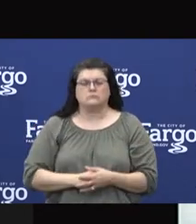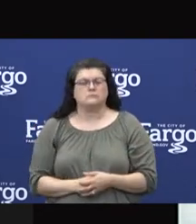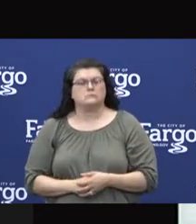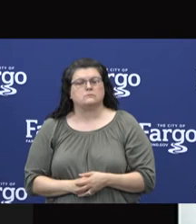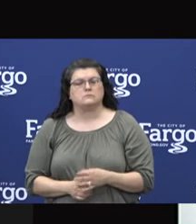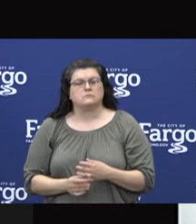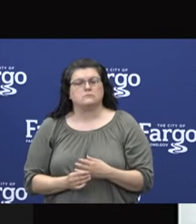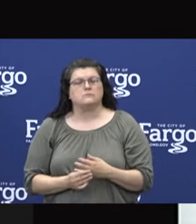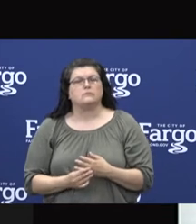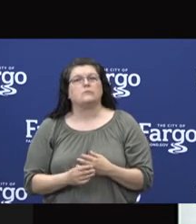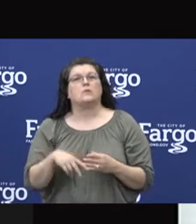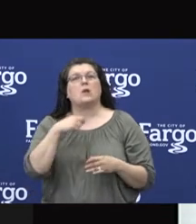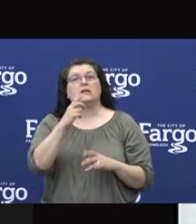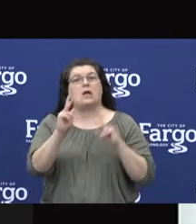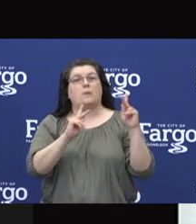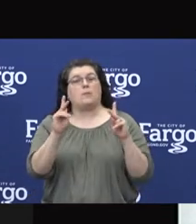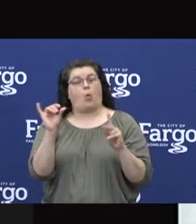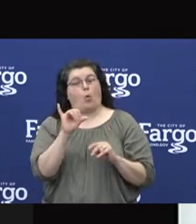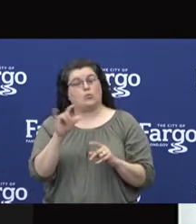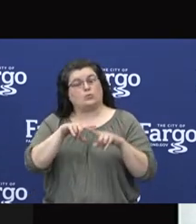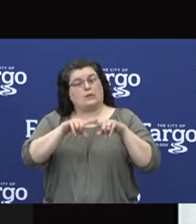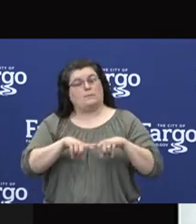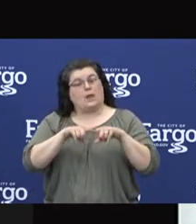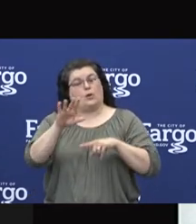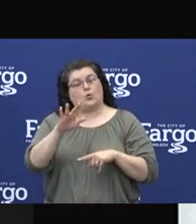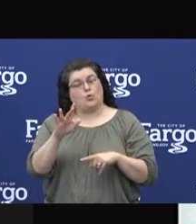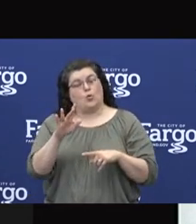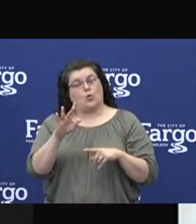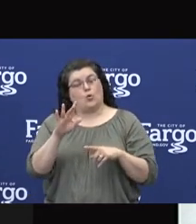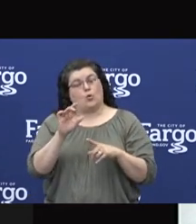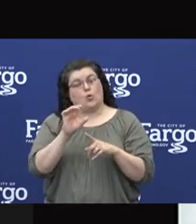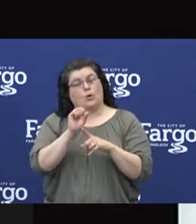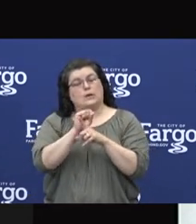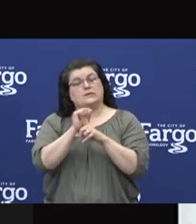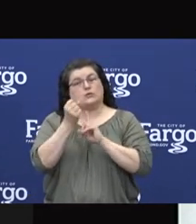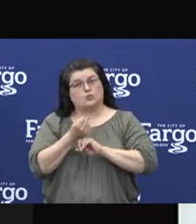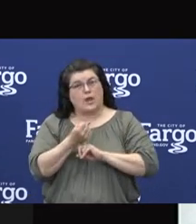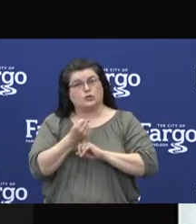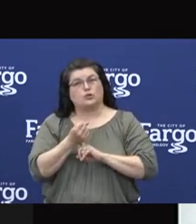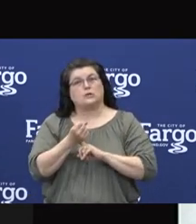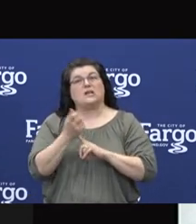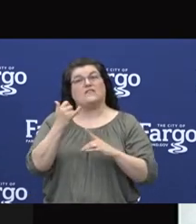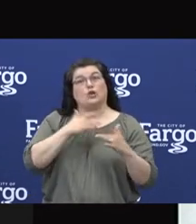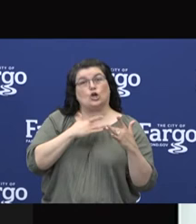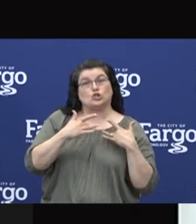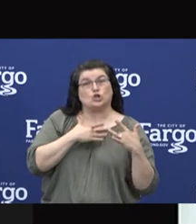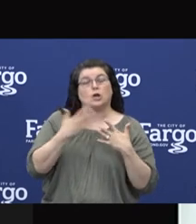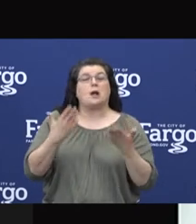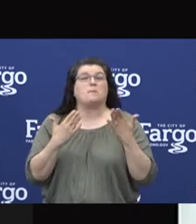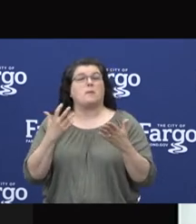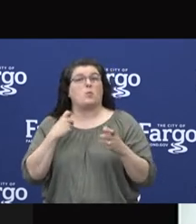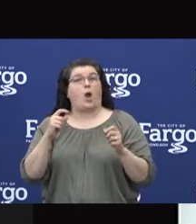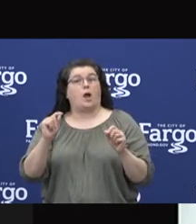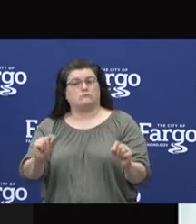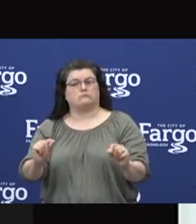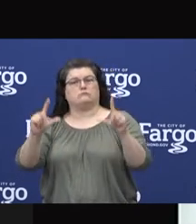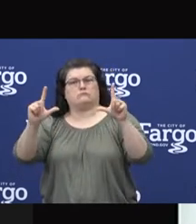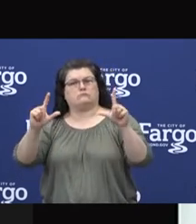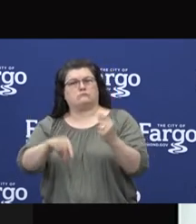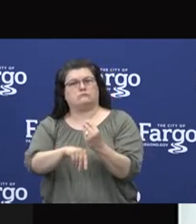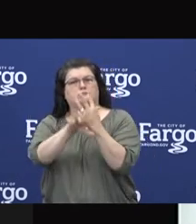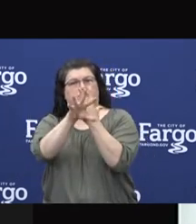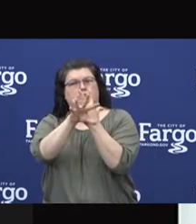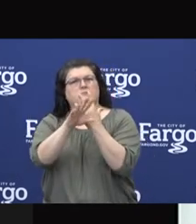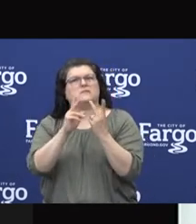And also remind people that based on your condition or concern that you might have, we might be asking you to do a virtual visit. We found these to be